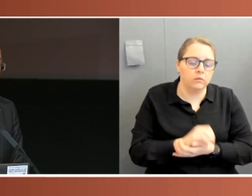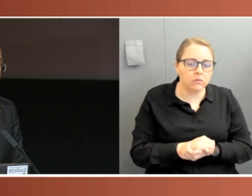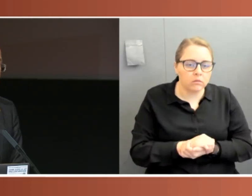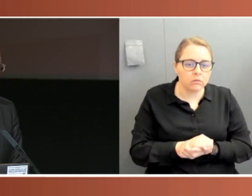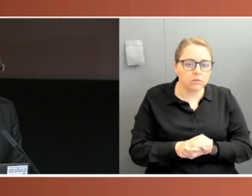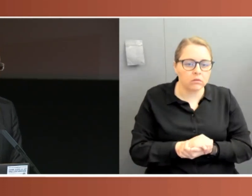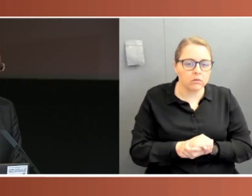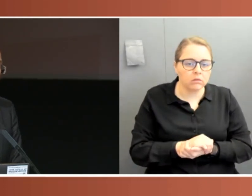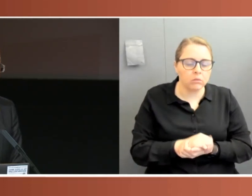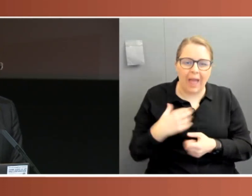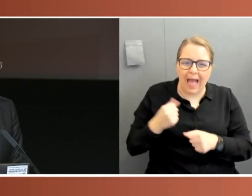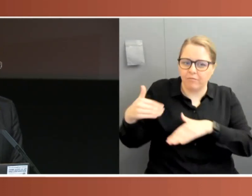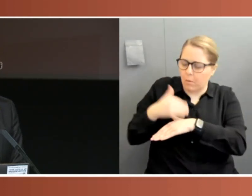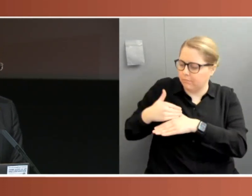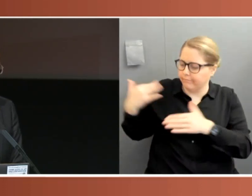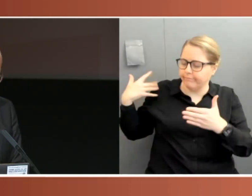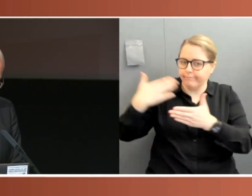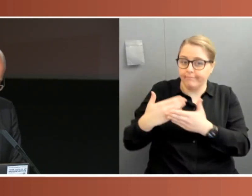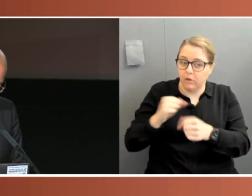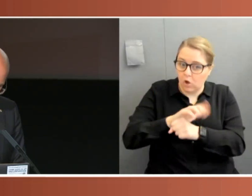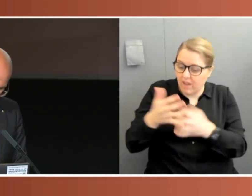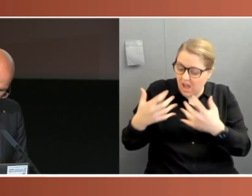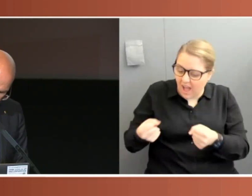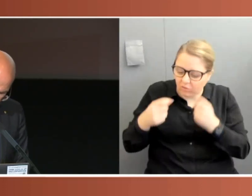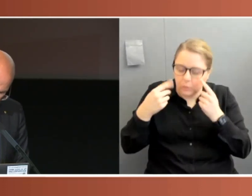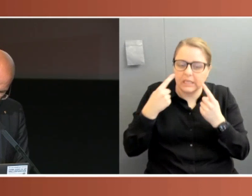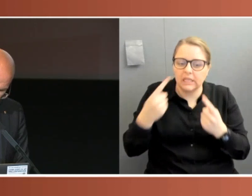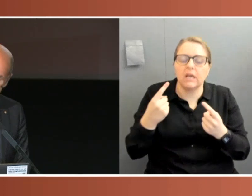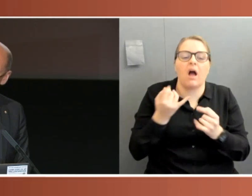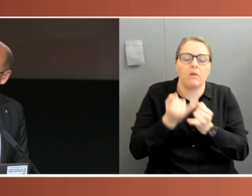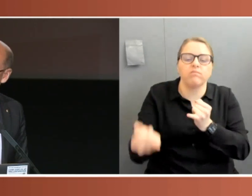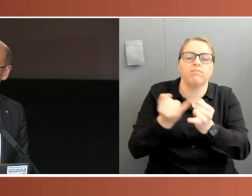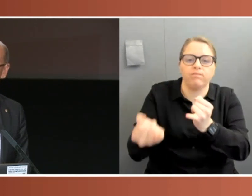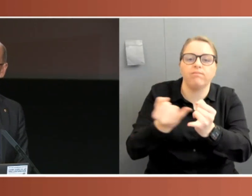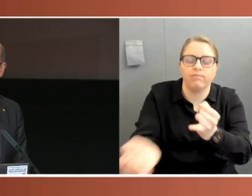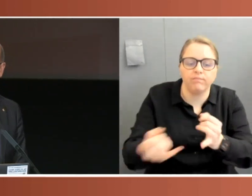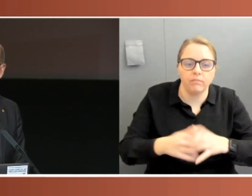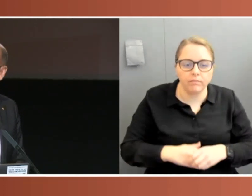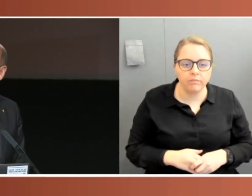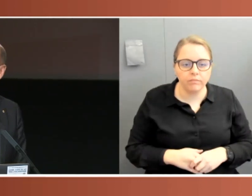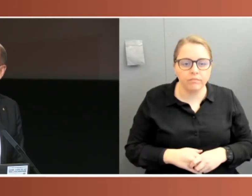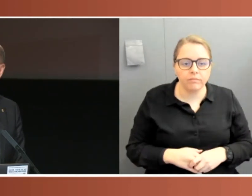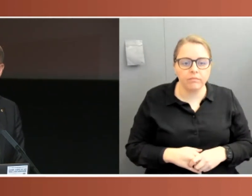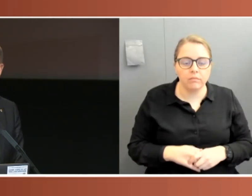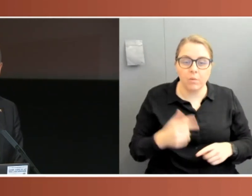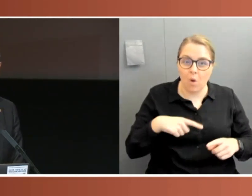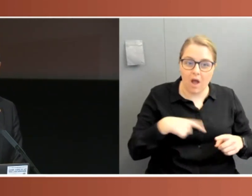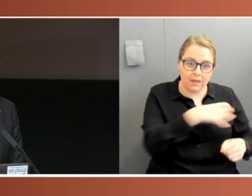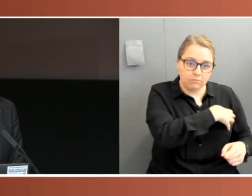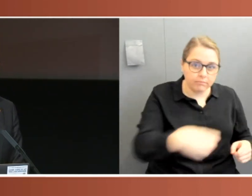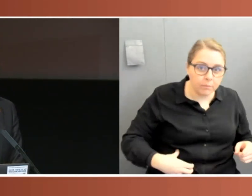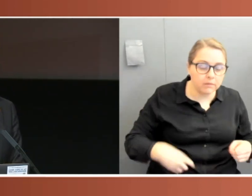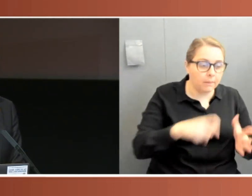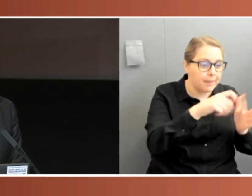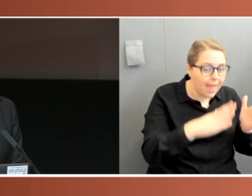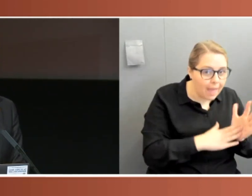far more extreme, far more pronounced during a pandemic, because issues such as executive domination were taken to much greater heights.